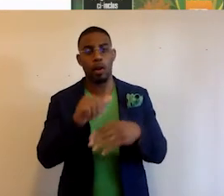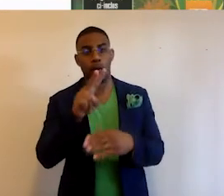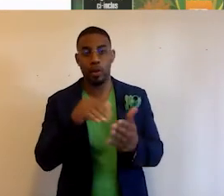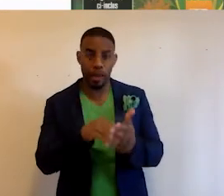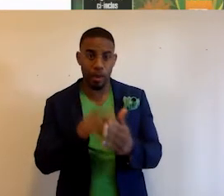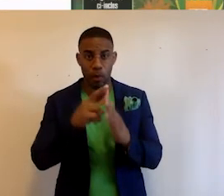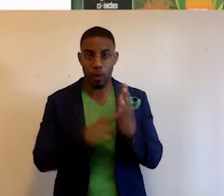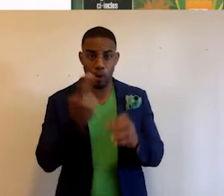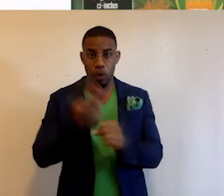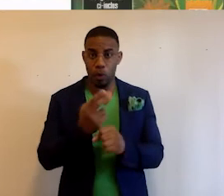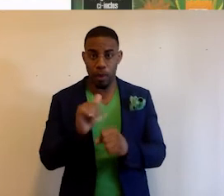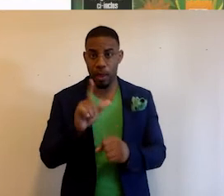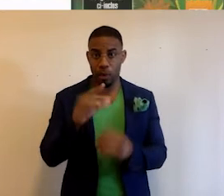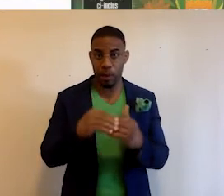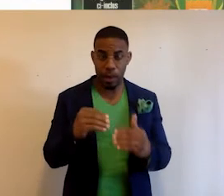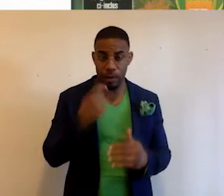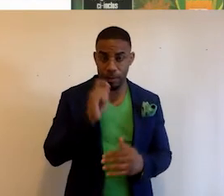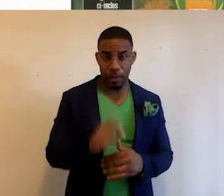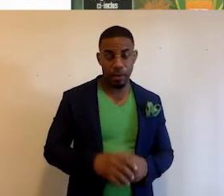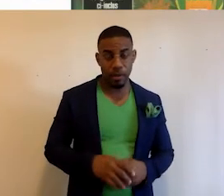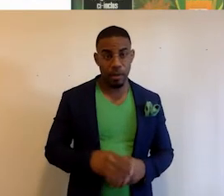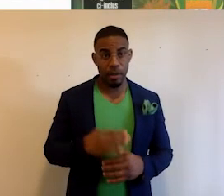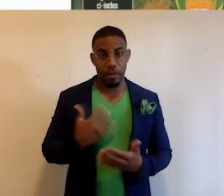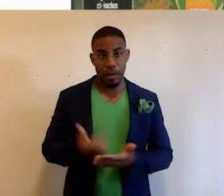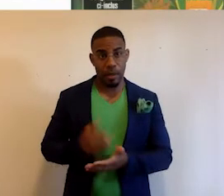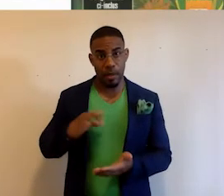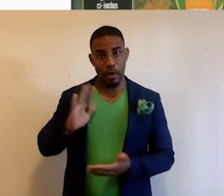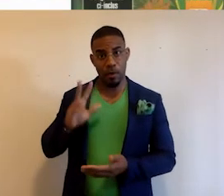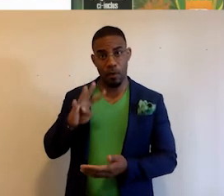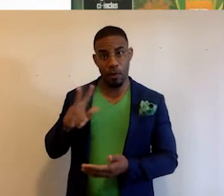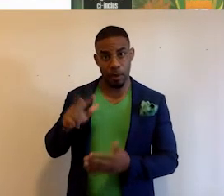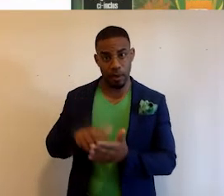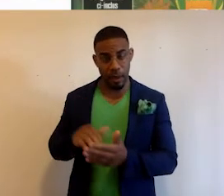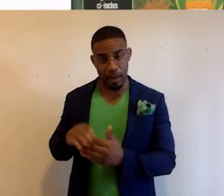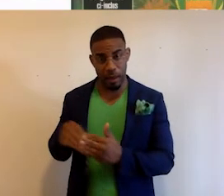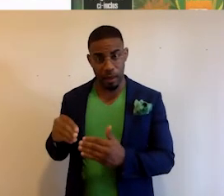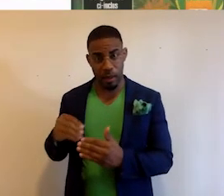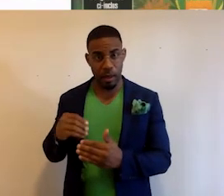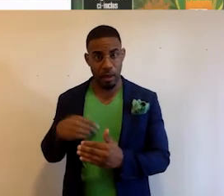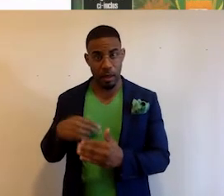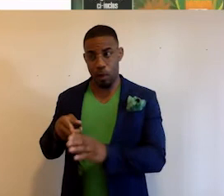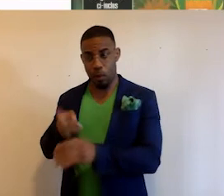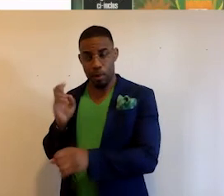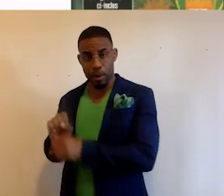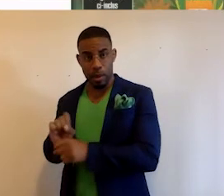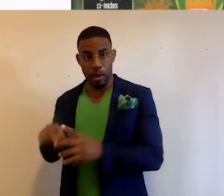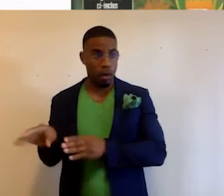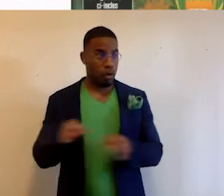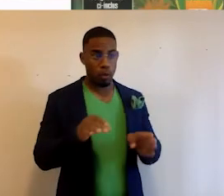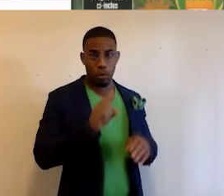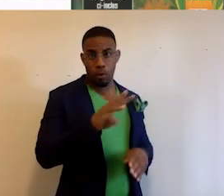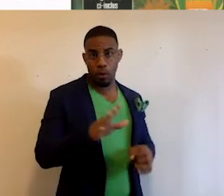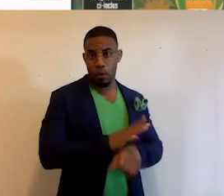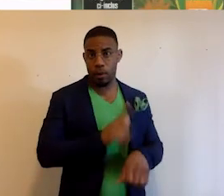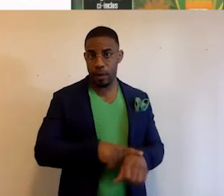,000 registered users at $20 apiece. My salary then was $43,000. So I quit my job at Phoenix and started doing software